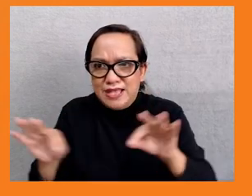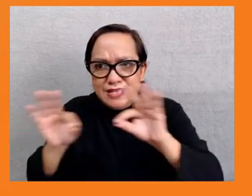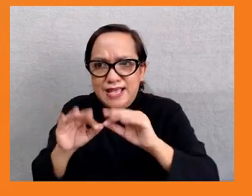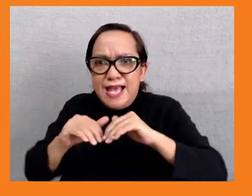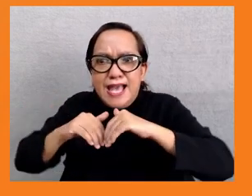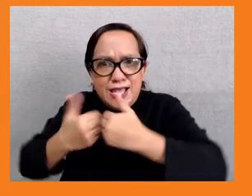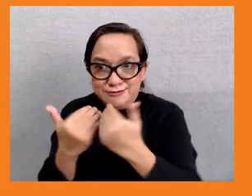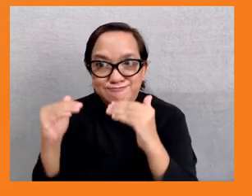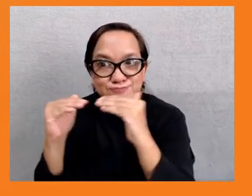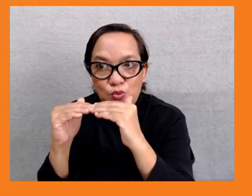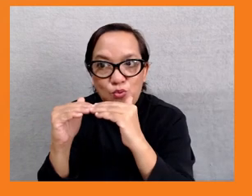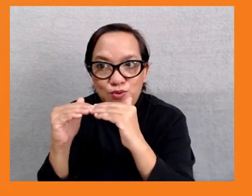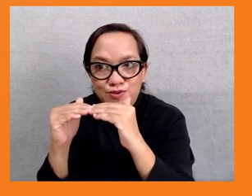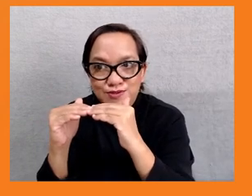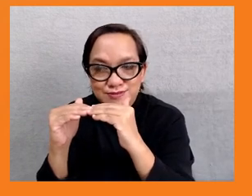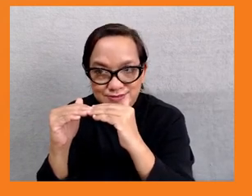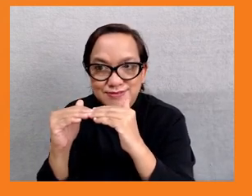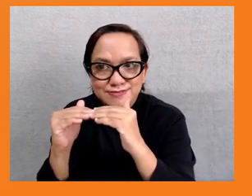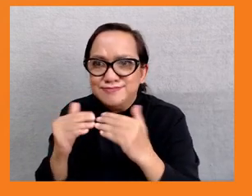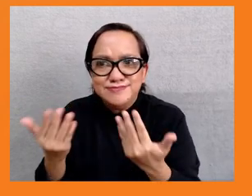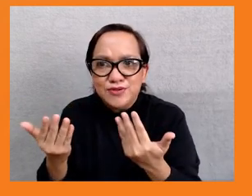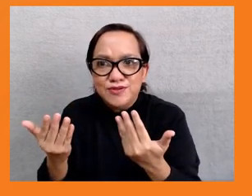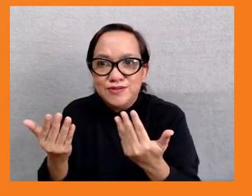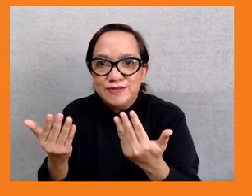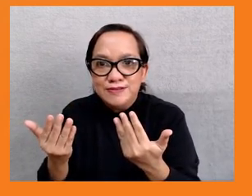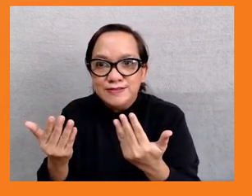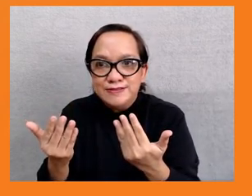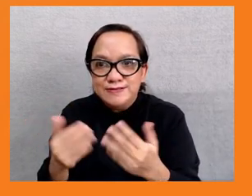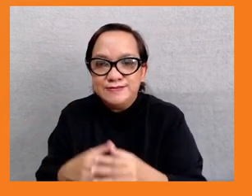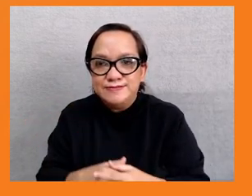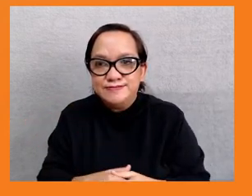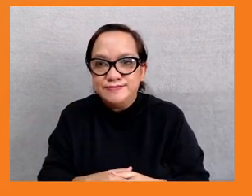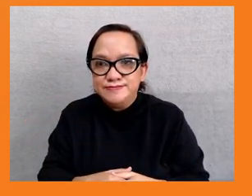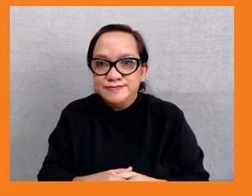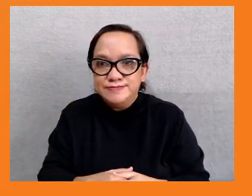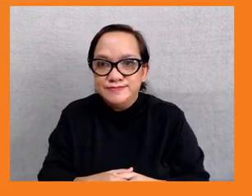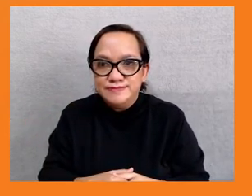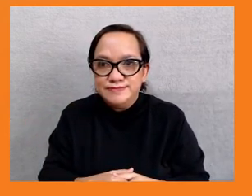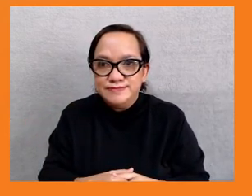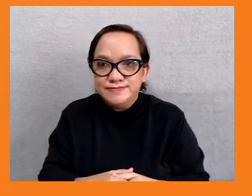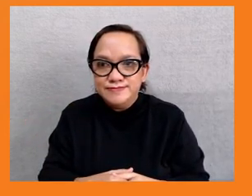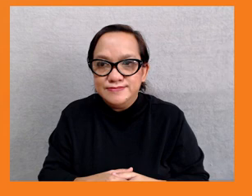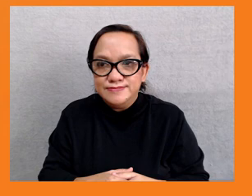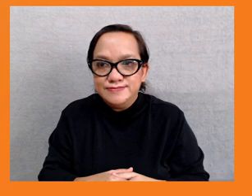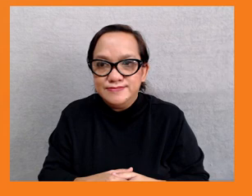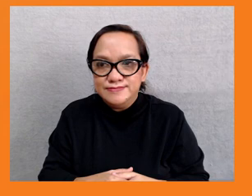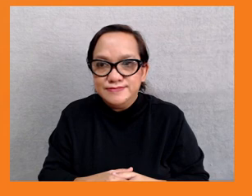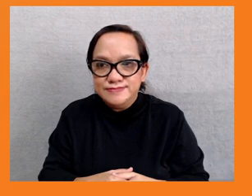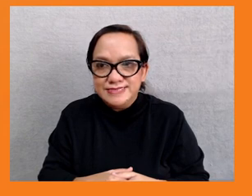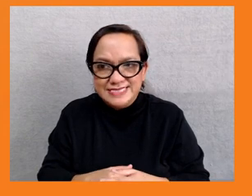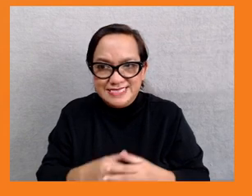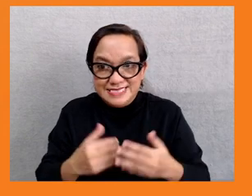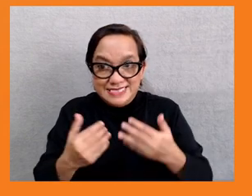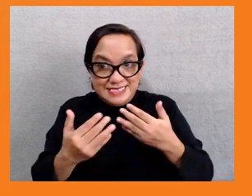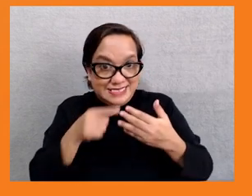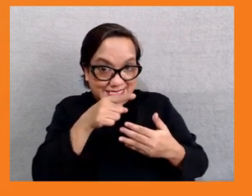And for me, the issue of inequality, whether measured by income or by some